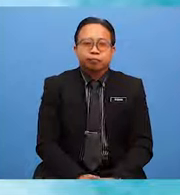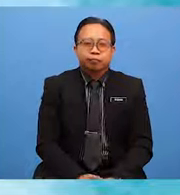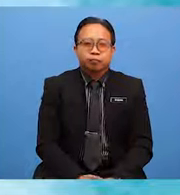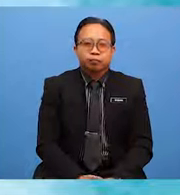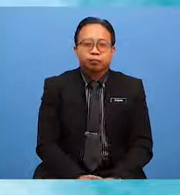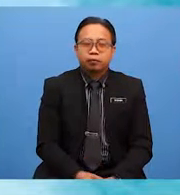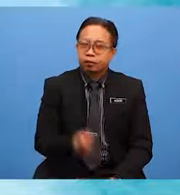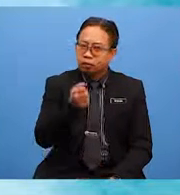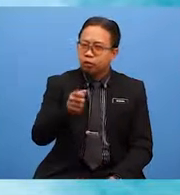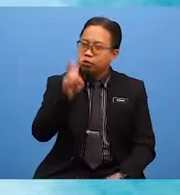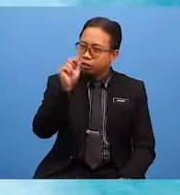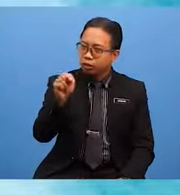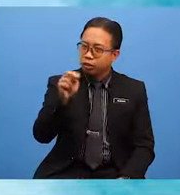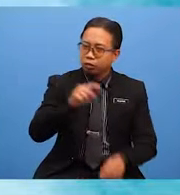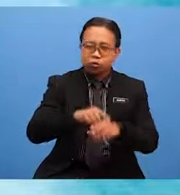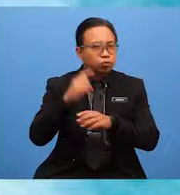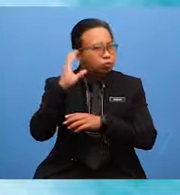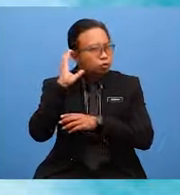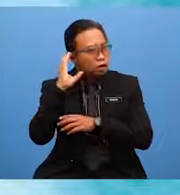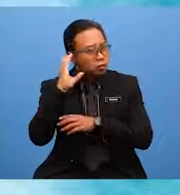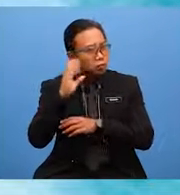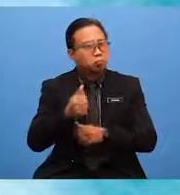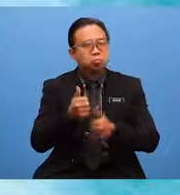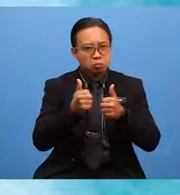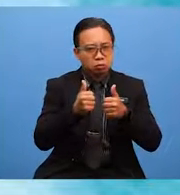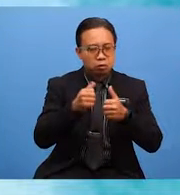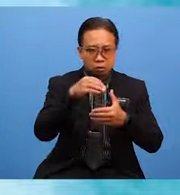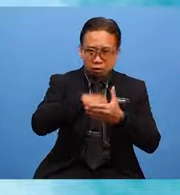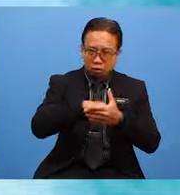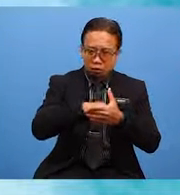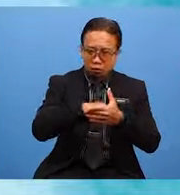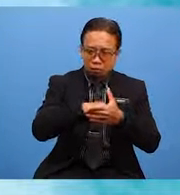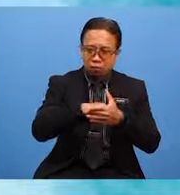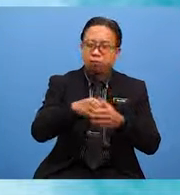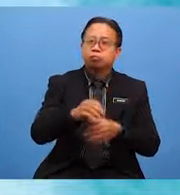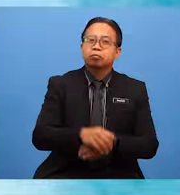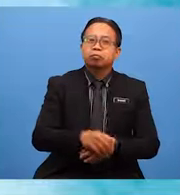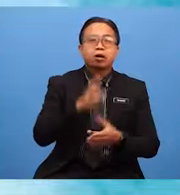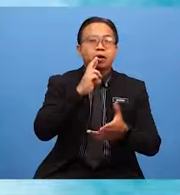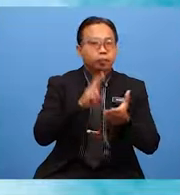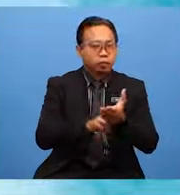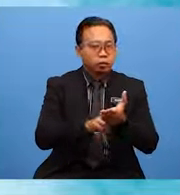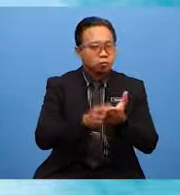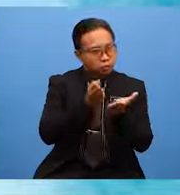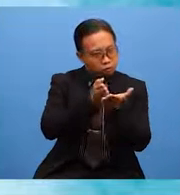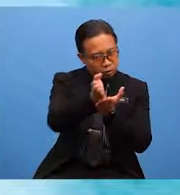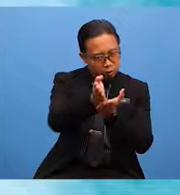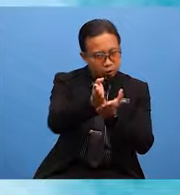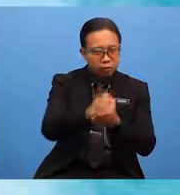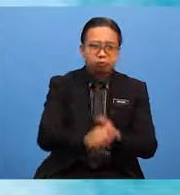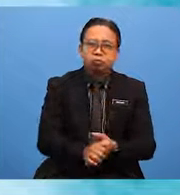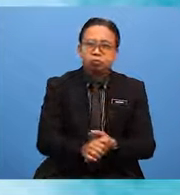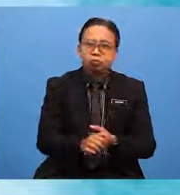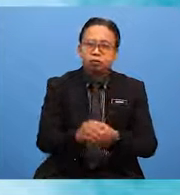You need to sound serious in your report. Your report must be direct, specific